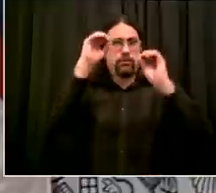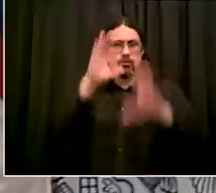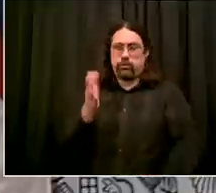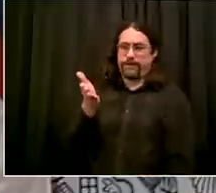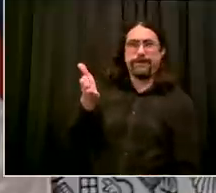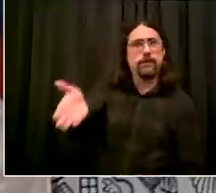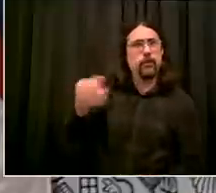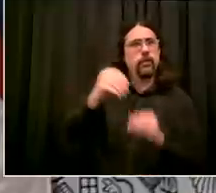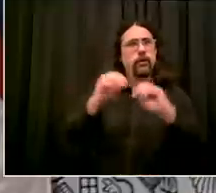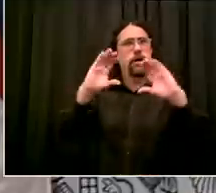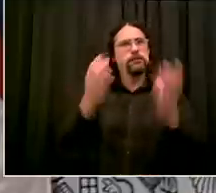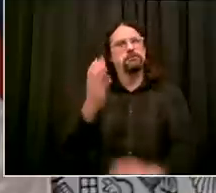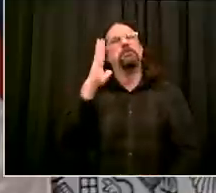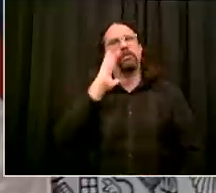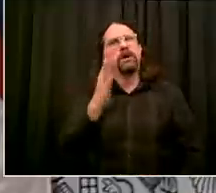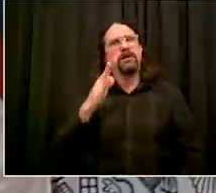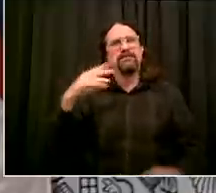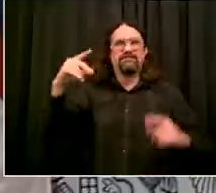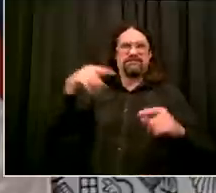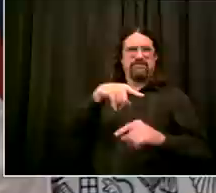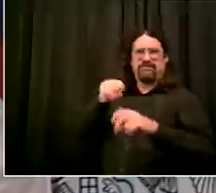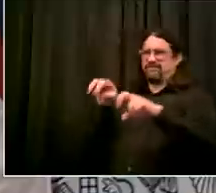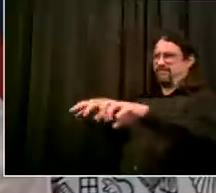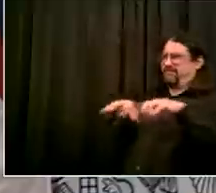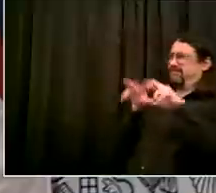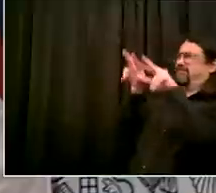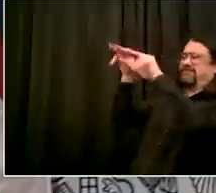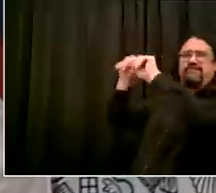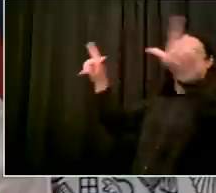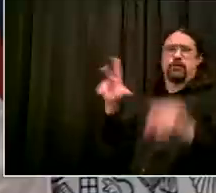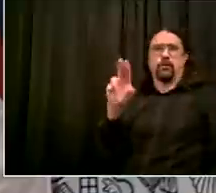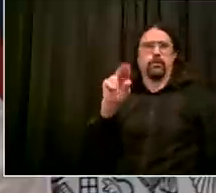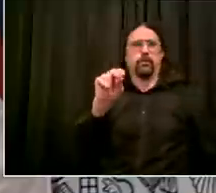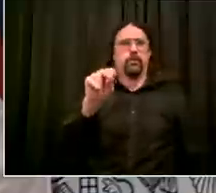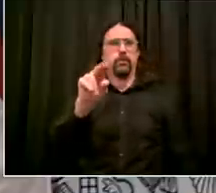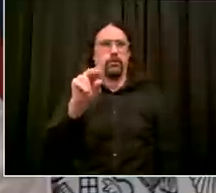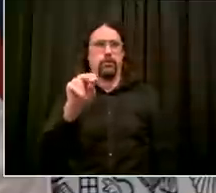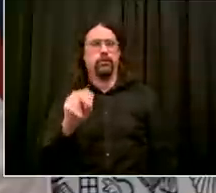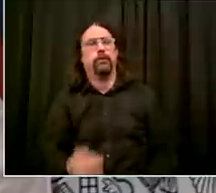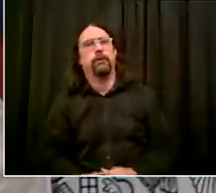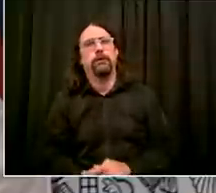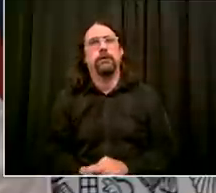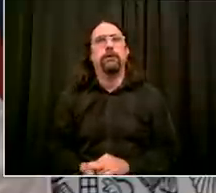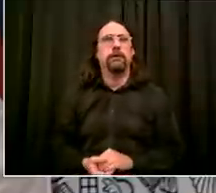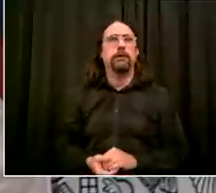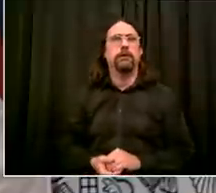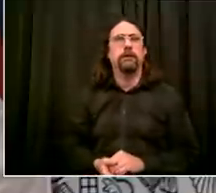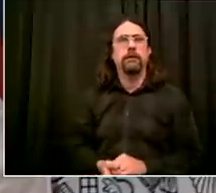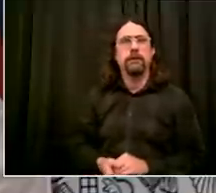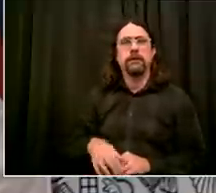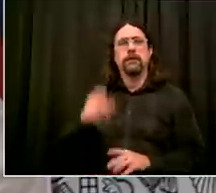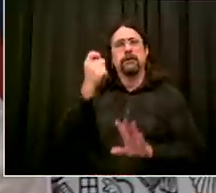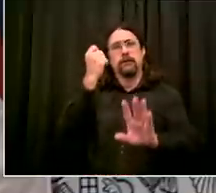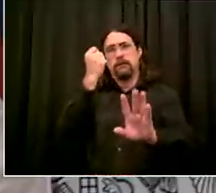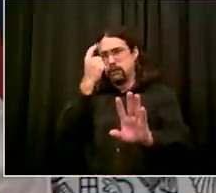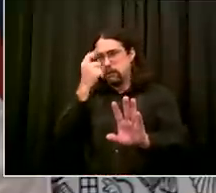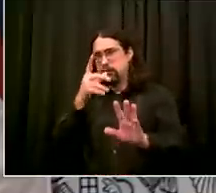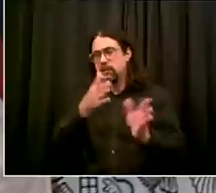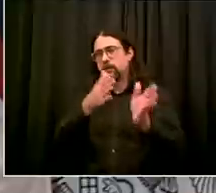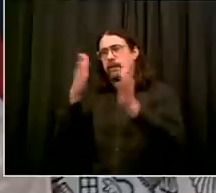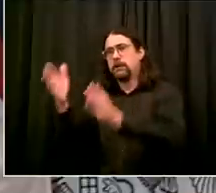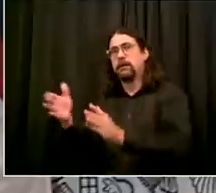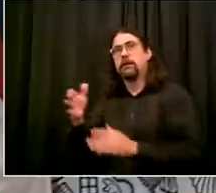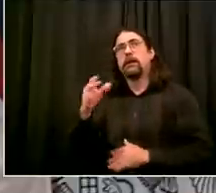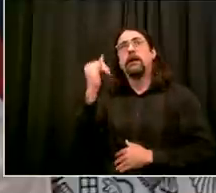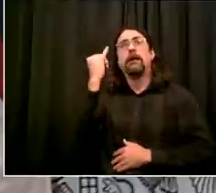obviously a lot of schools are already doing a synchronous model for a lot of that learning that's going to keep growing as we go through